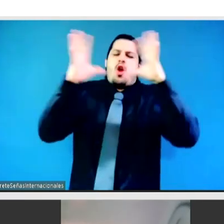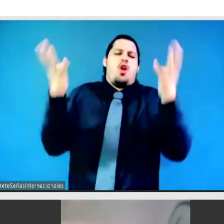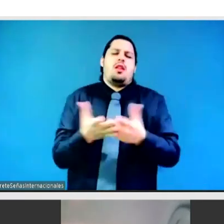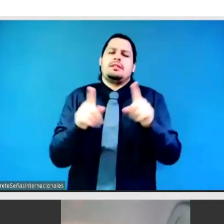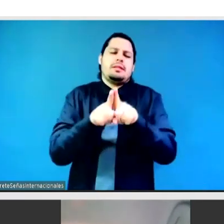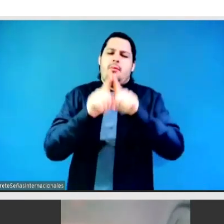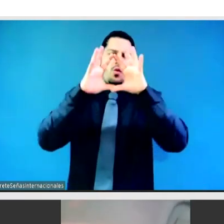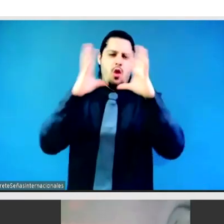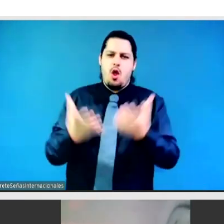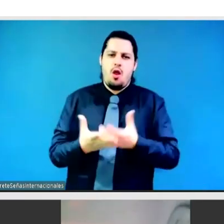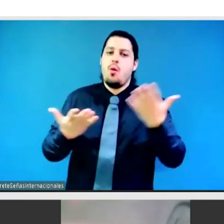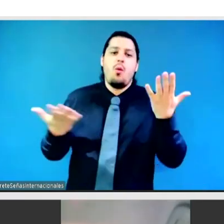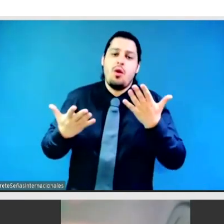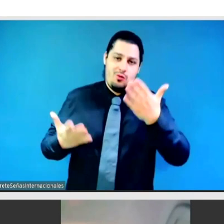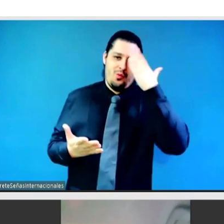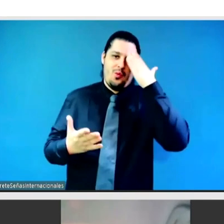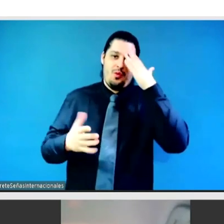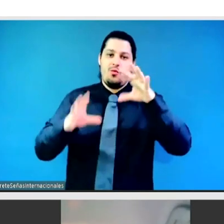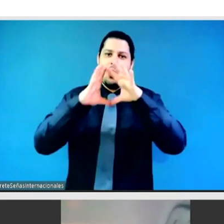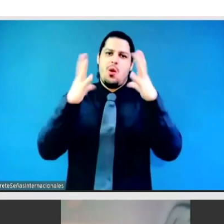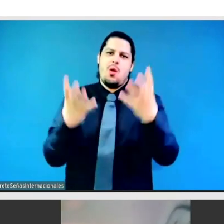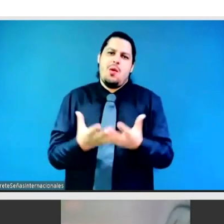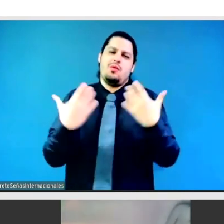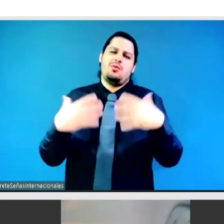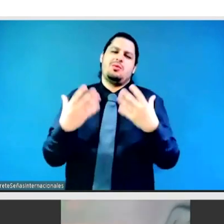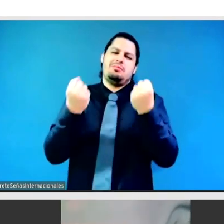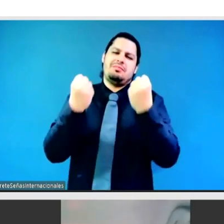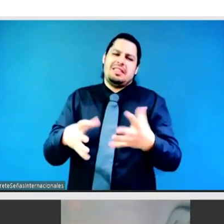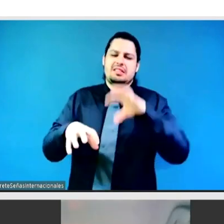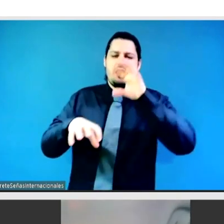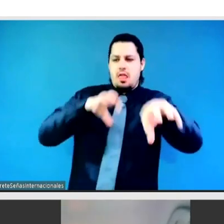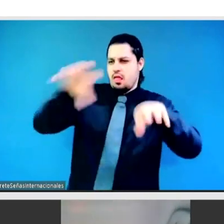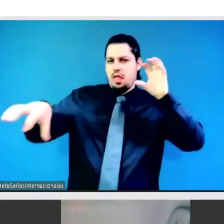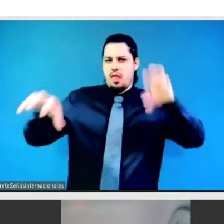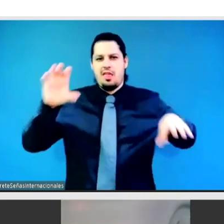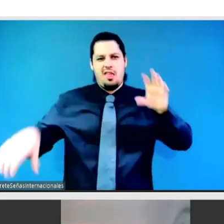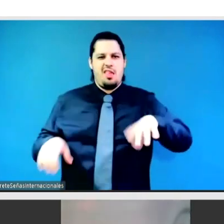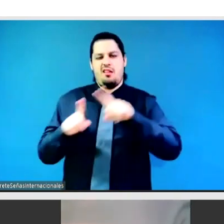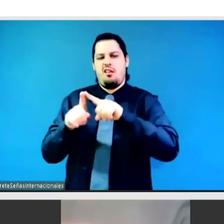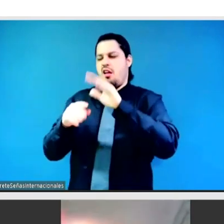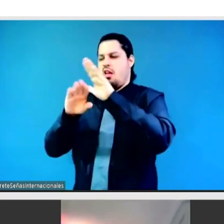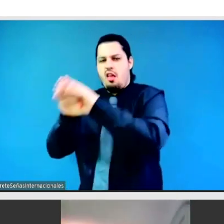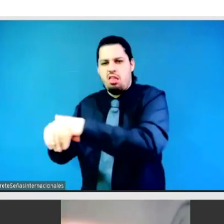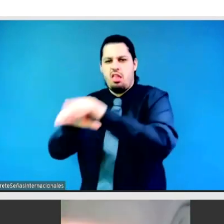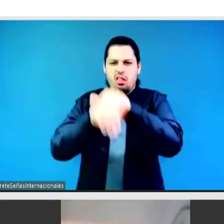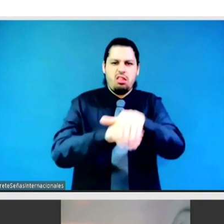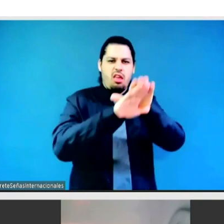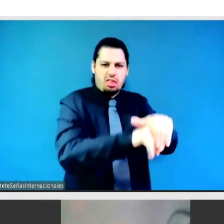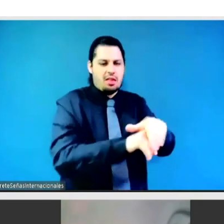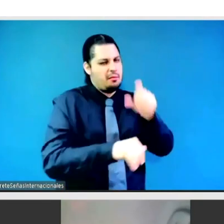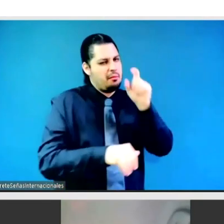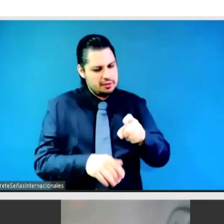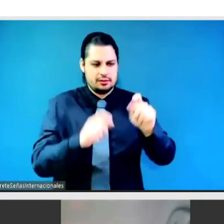women and girls. You excellences and all my seniors, it is our dream and vision